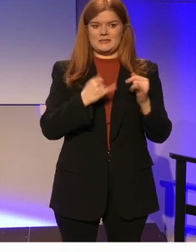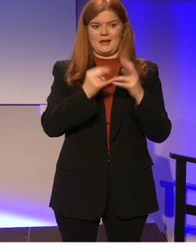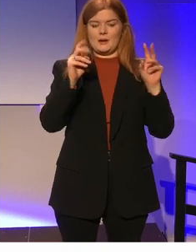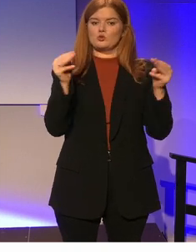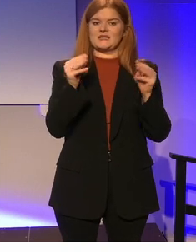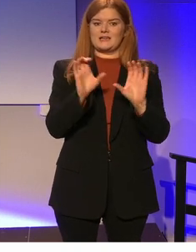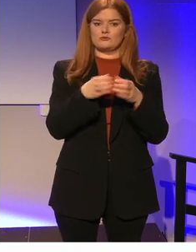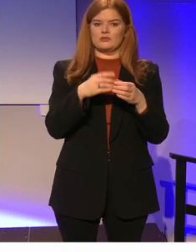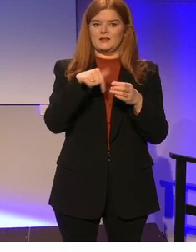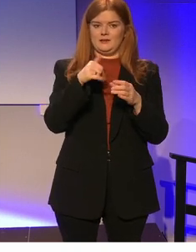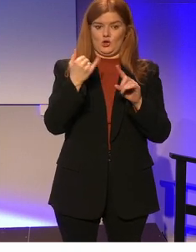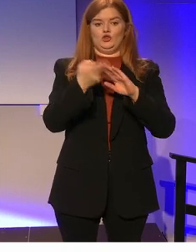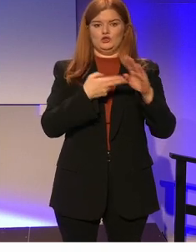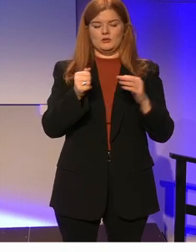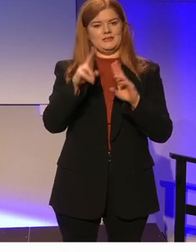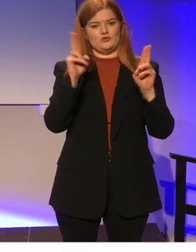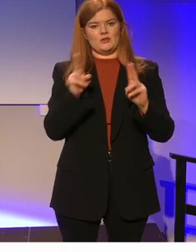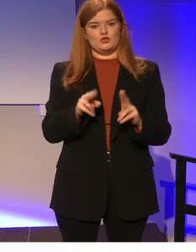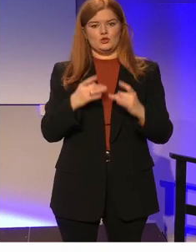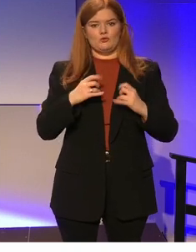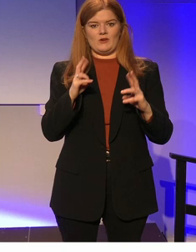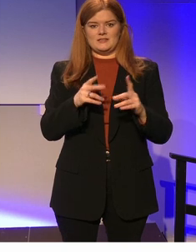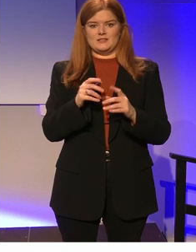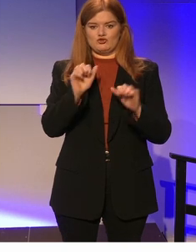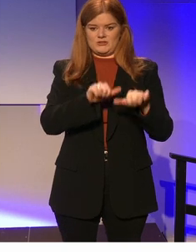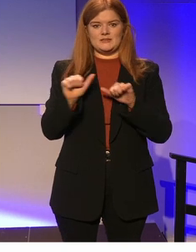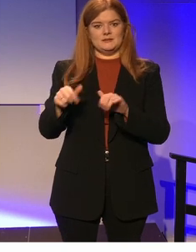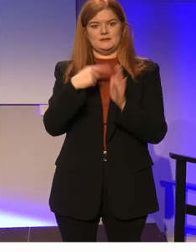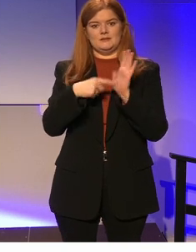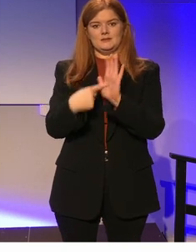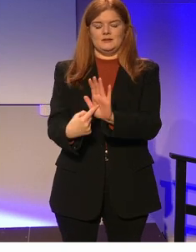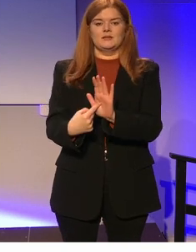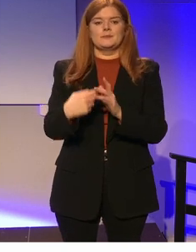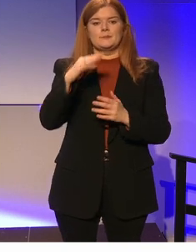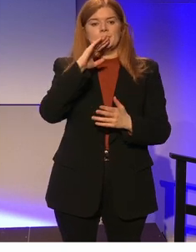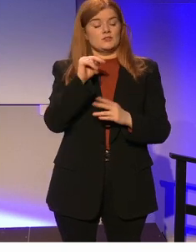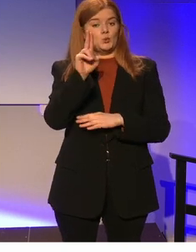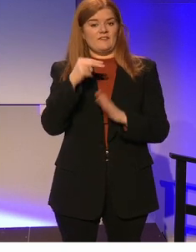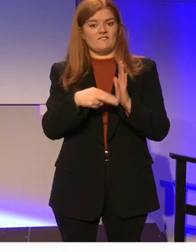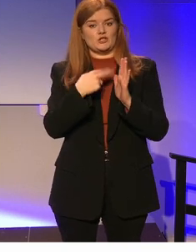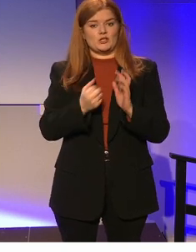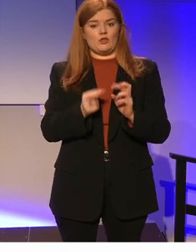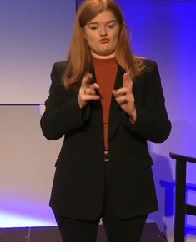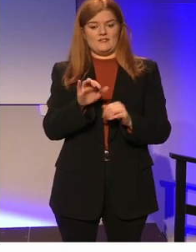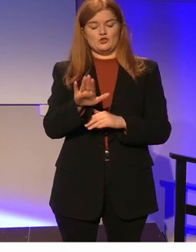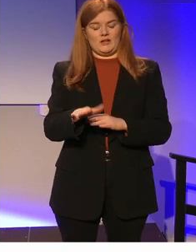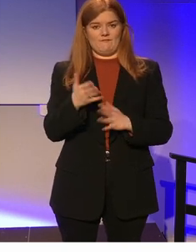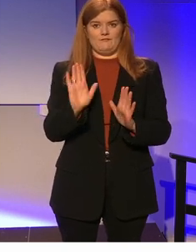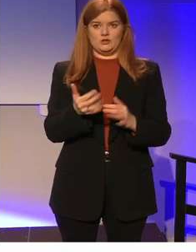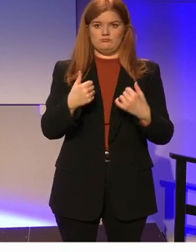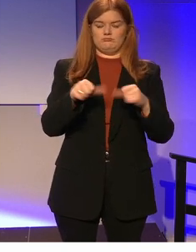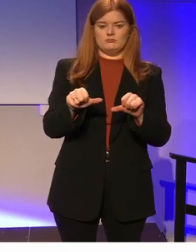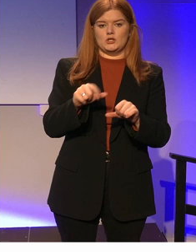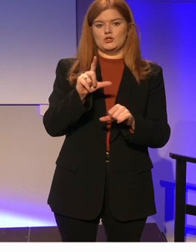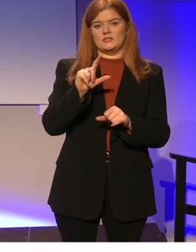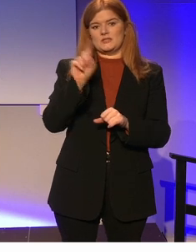protected category within an international human rights treaty. So the UN Convention on the right of the child came into force